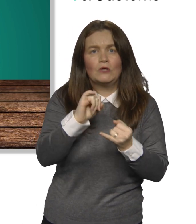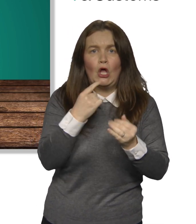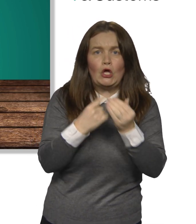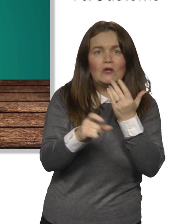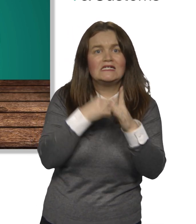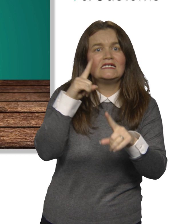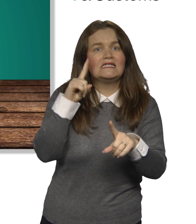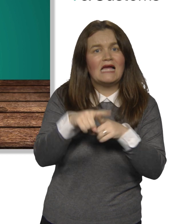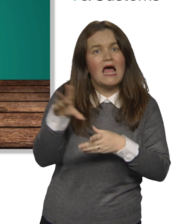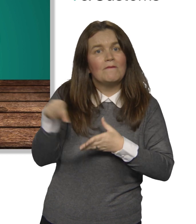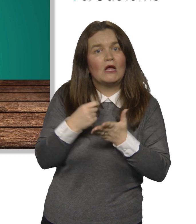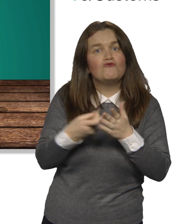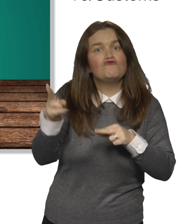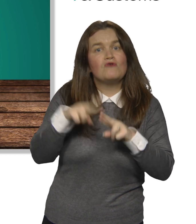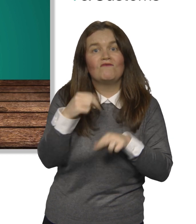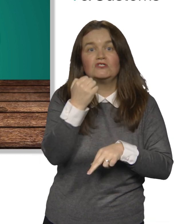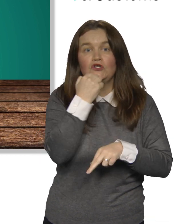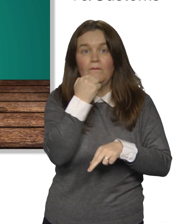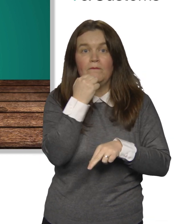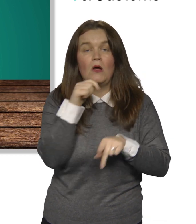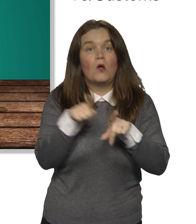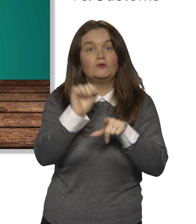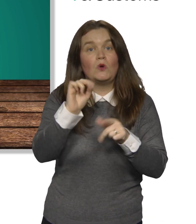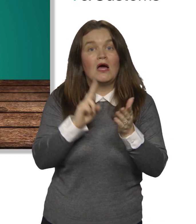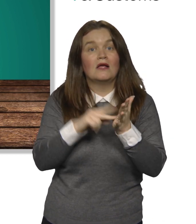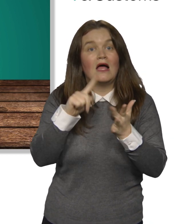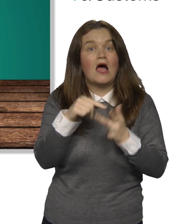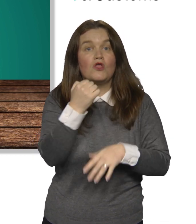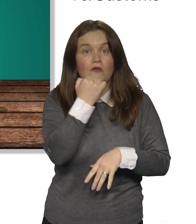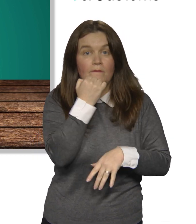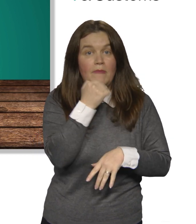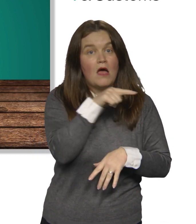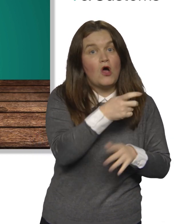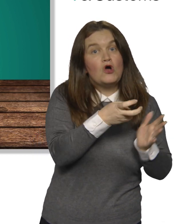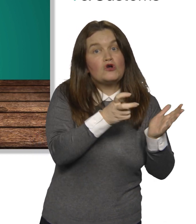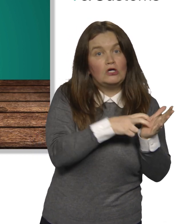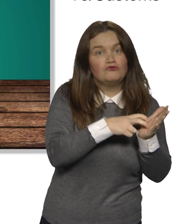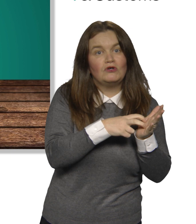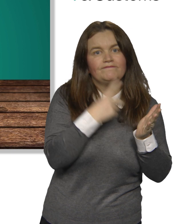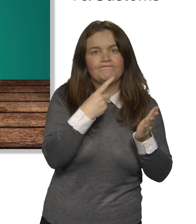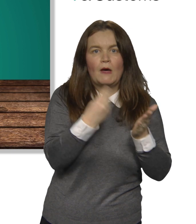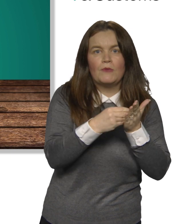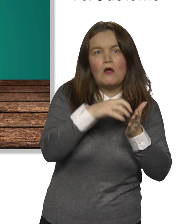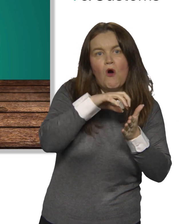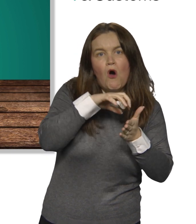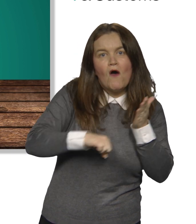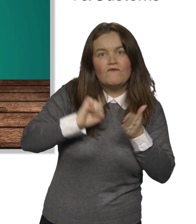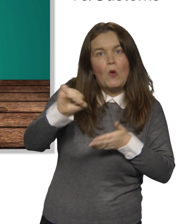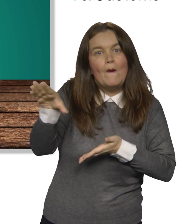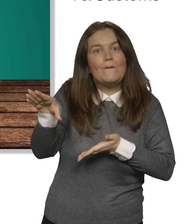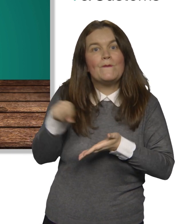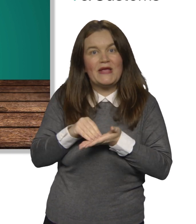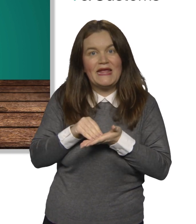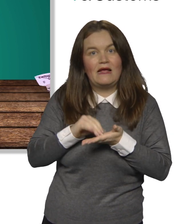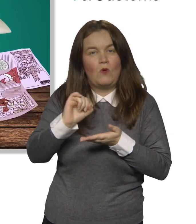unique taxpayer reference number and your national insurance number. Your contractor will then be able to make deductions from your pay on your behalf